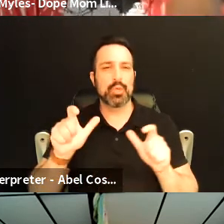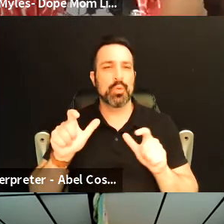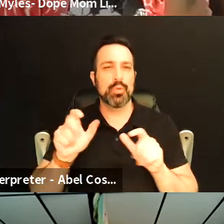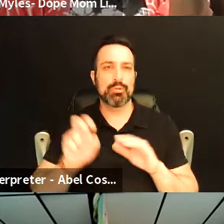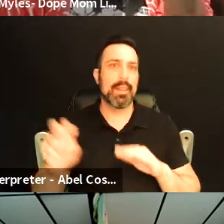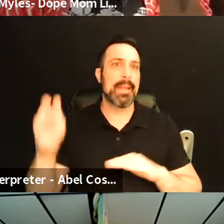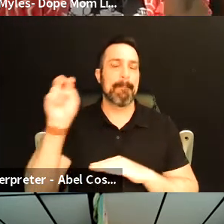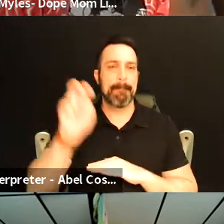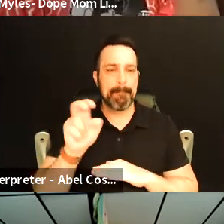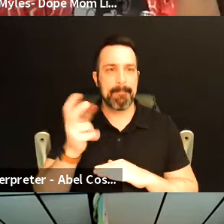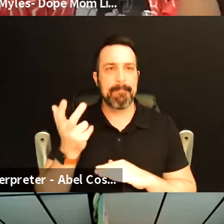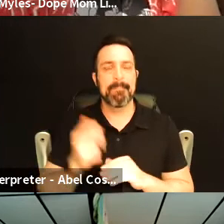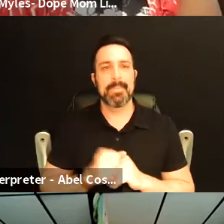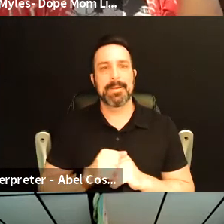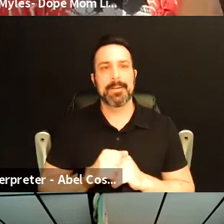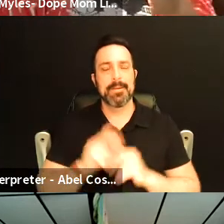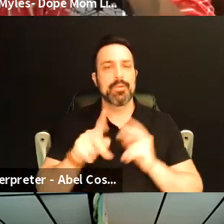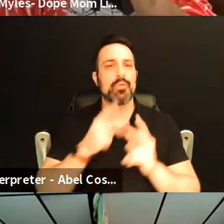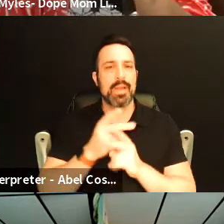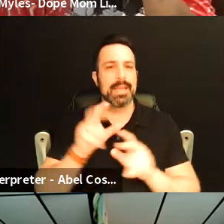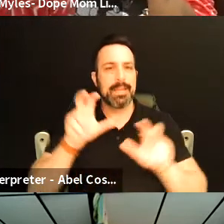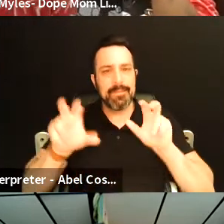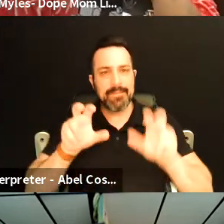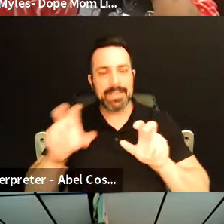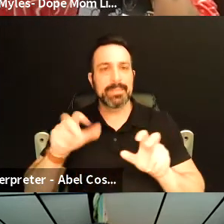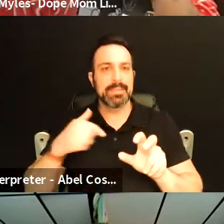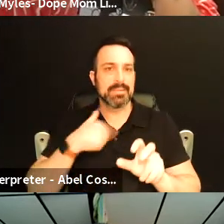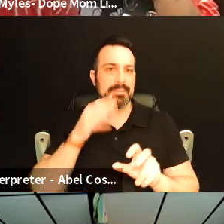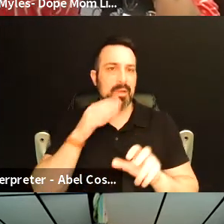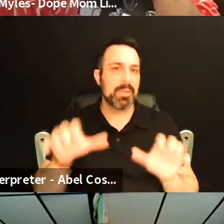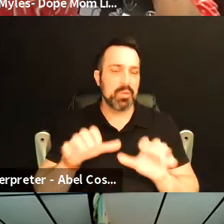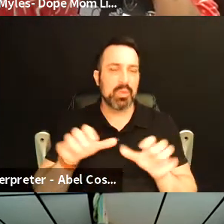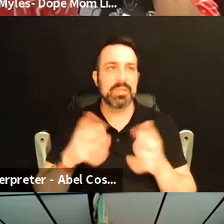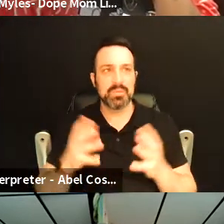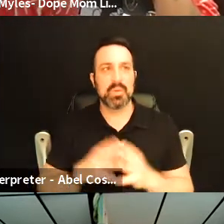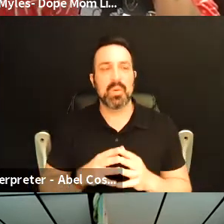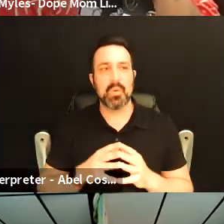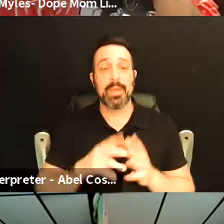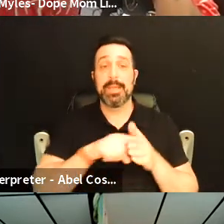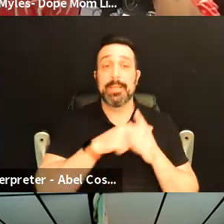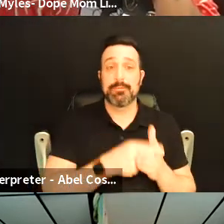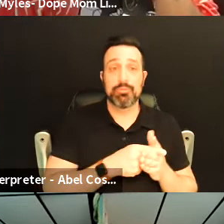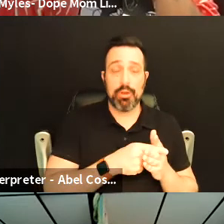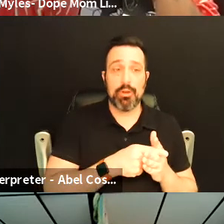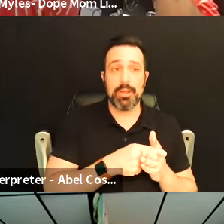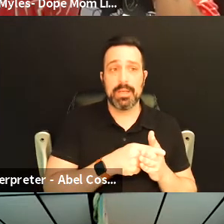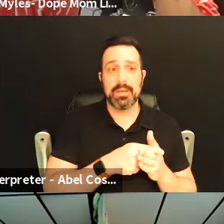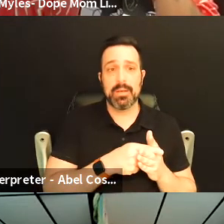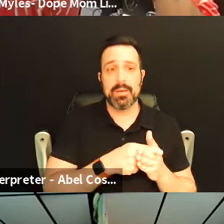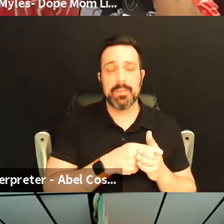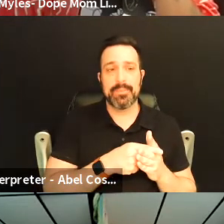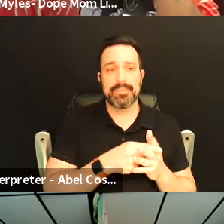um to uh the kind of investments that I would be doing so it's it started off of um